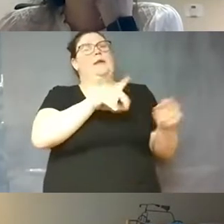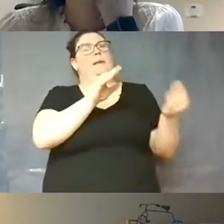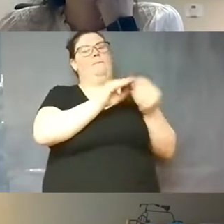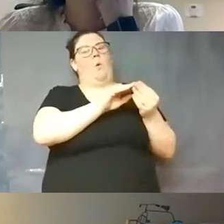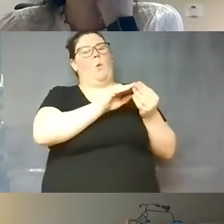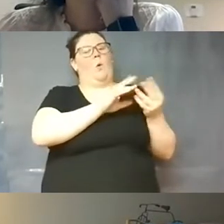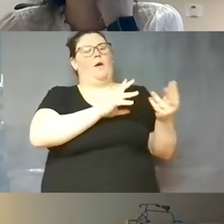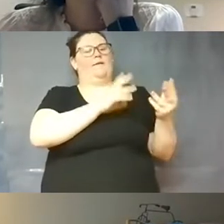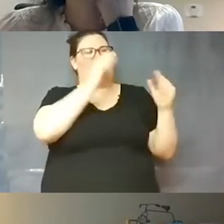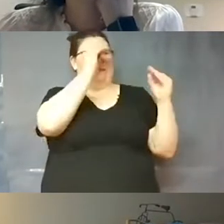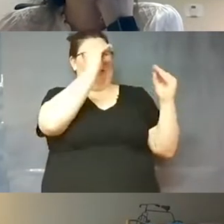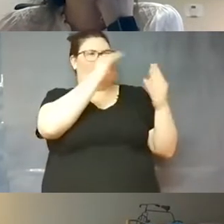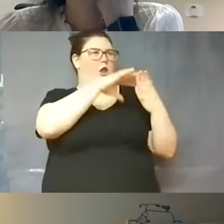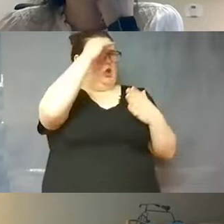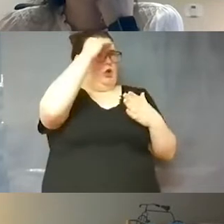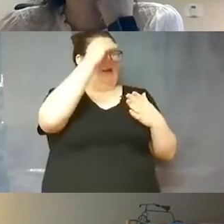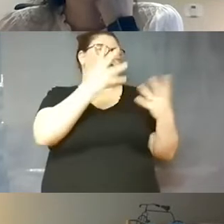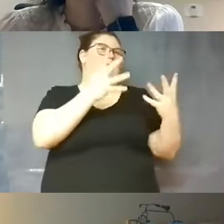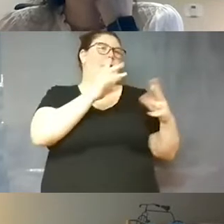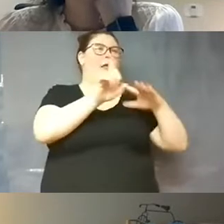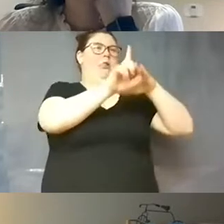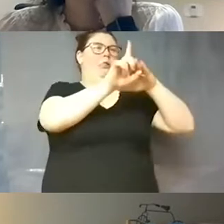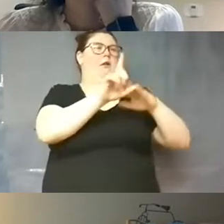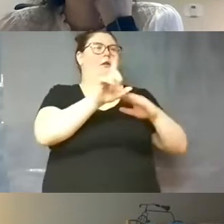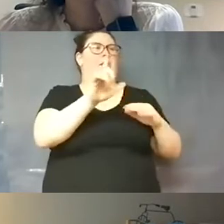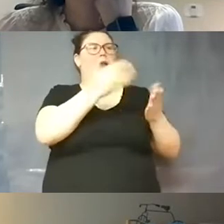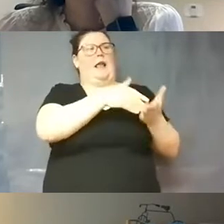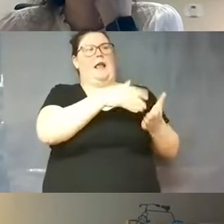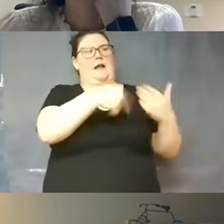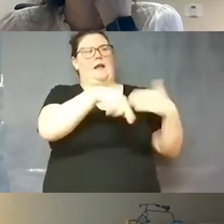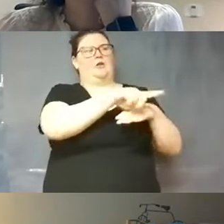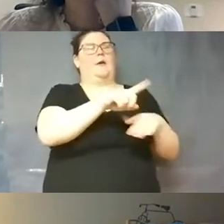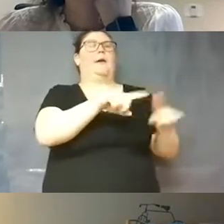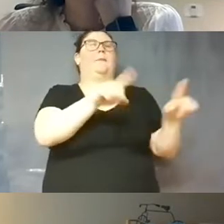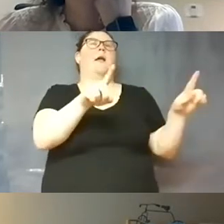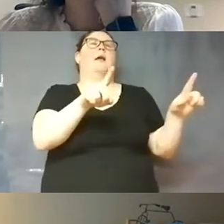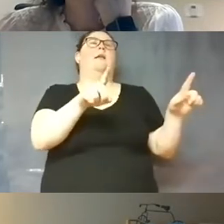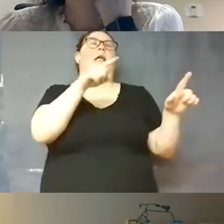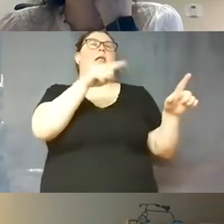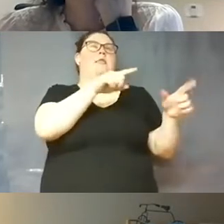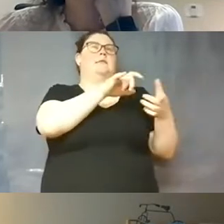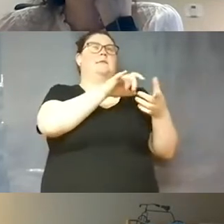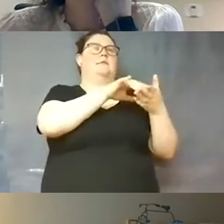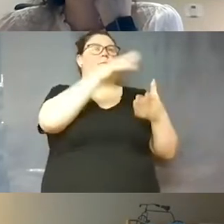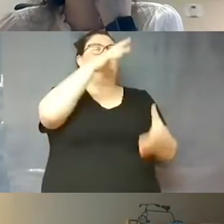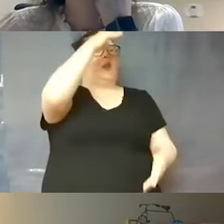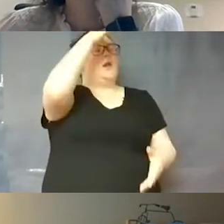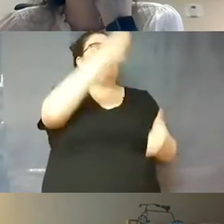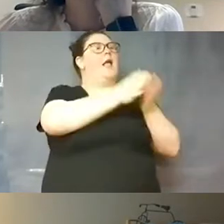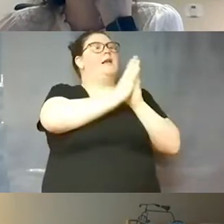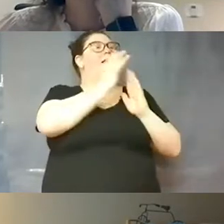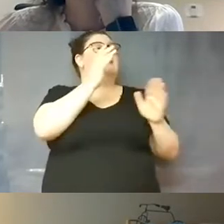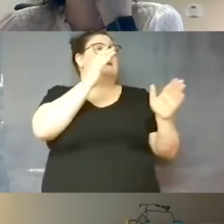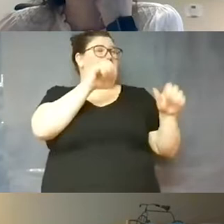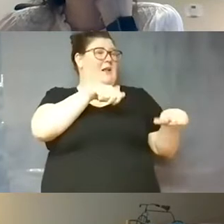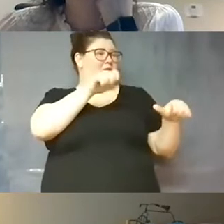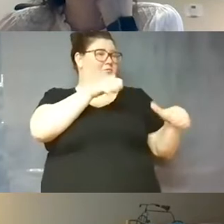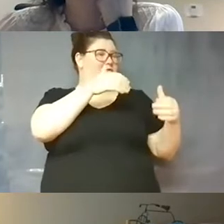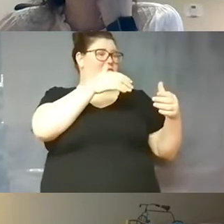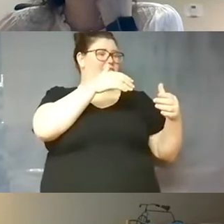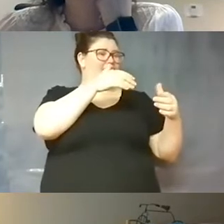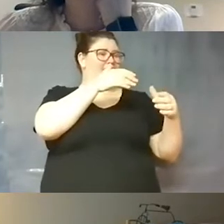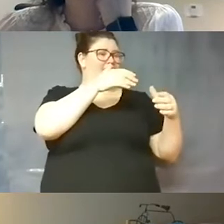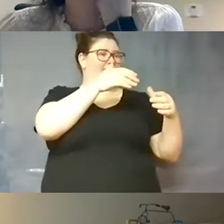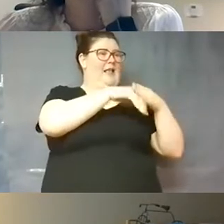teaching and learning um so this might come up again next week but um this parent is asking is it possible to gain access to the entire grade